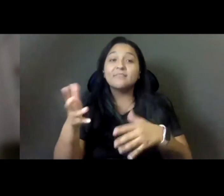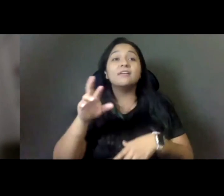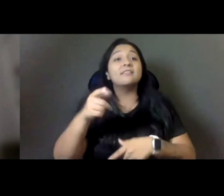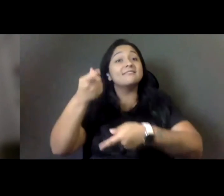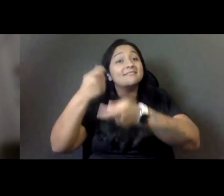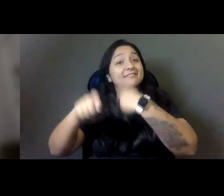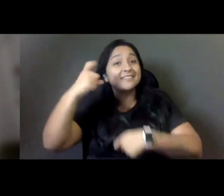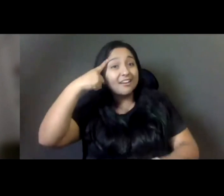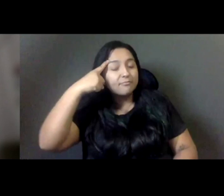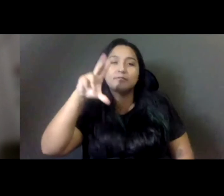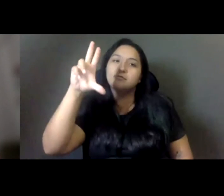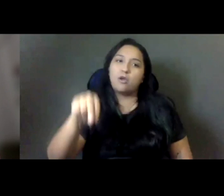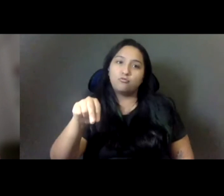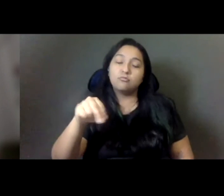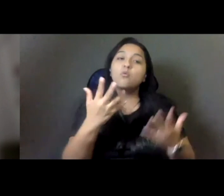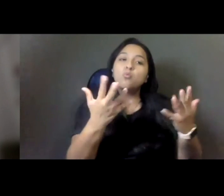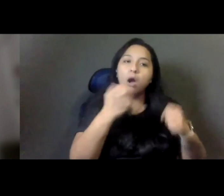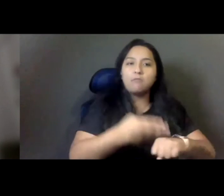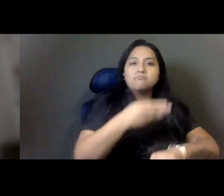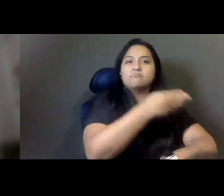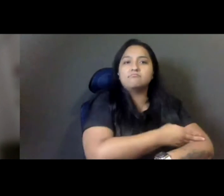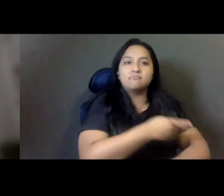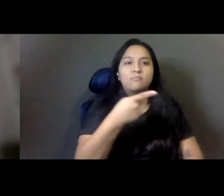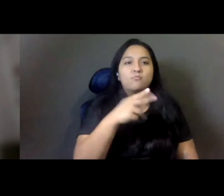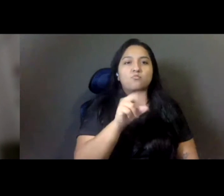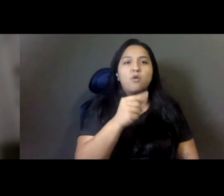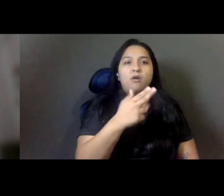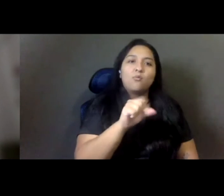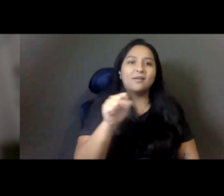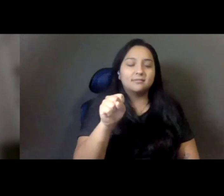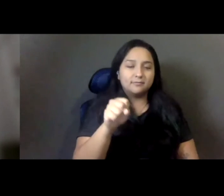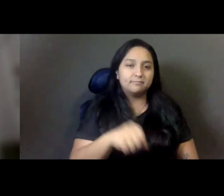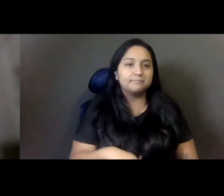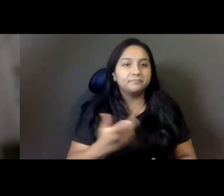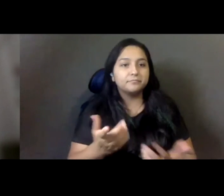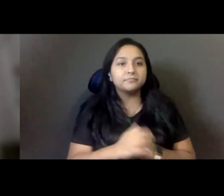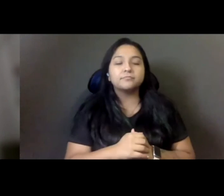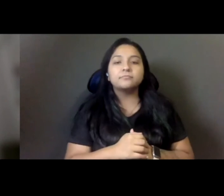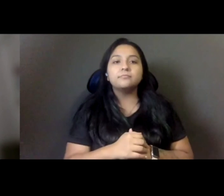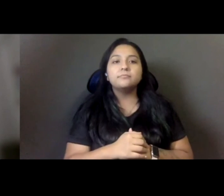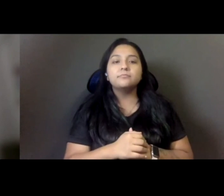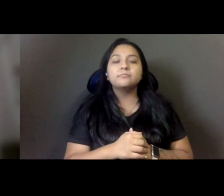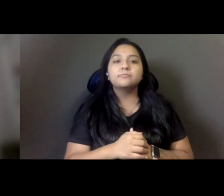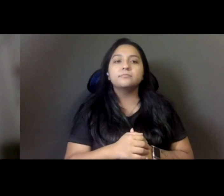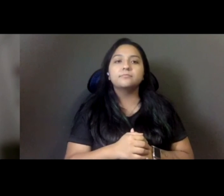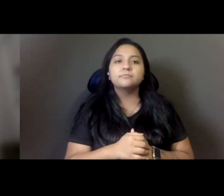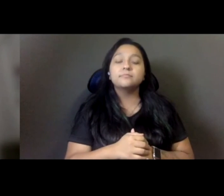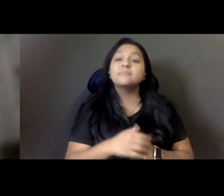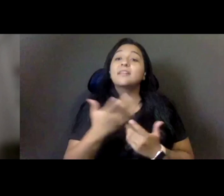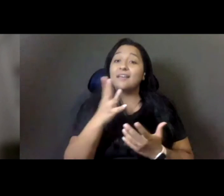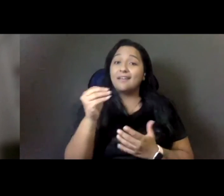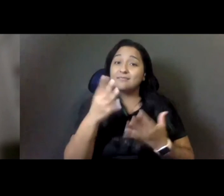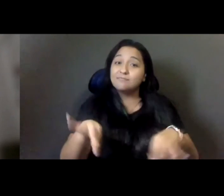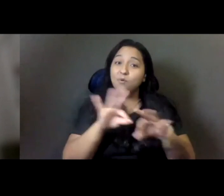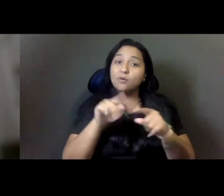Lisa was saying before, and Supervisor Vargas, then it's about getting your family and your friends to turn in their no ballots and